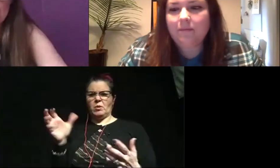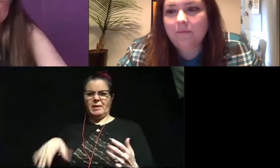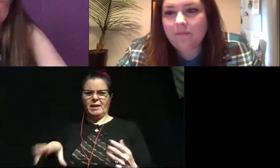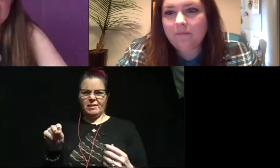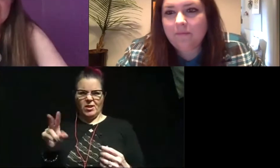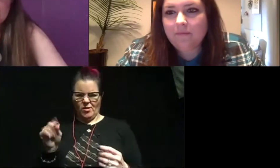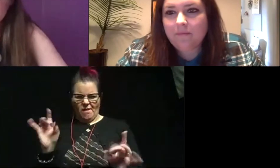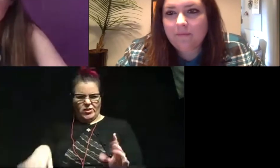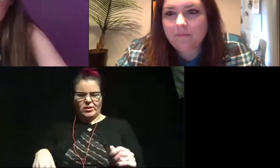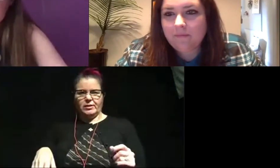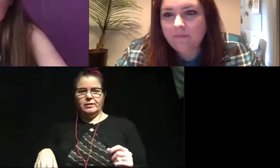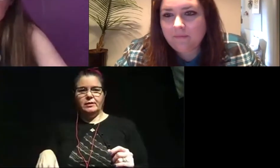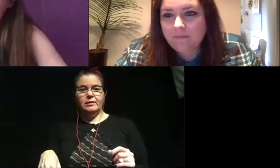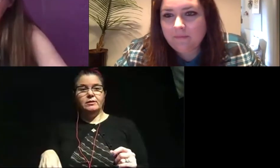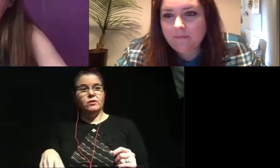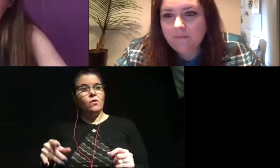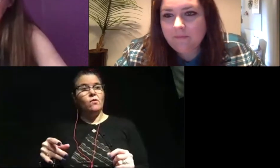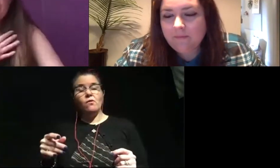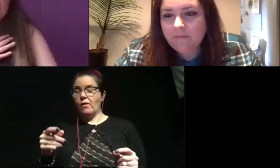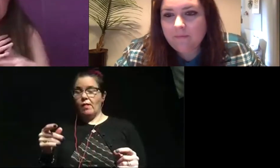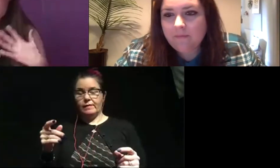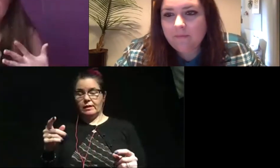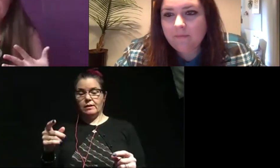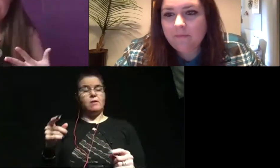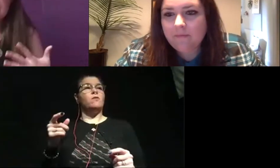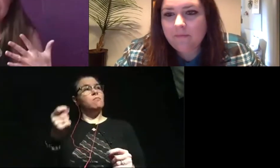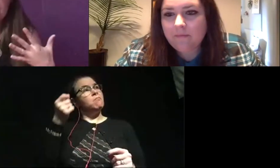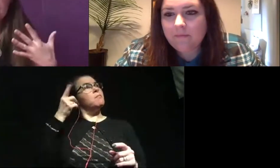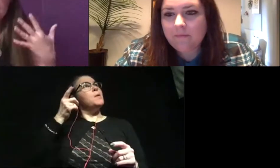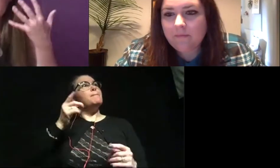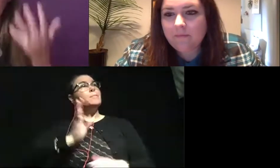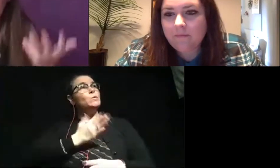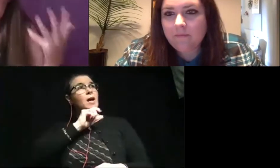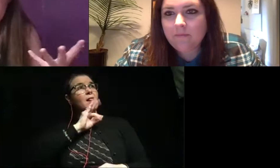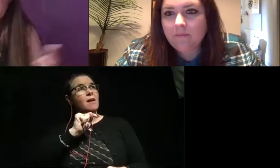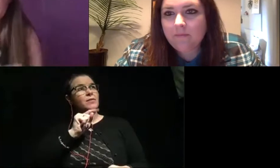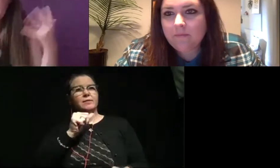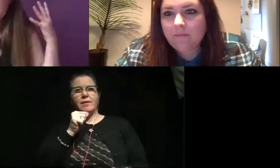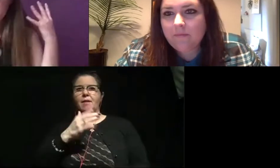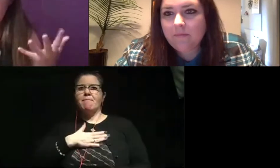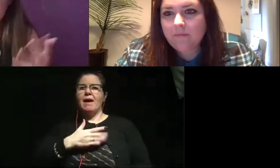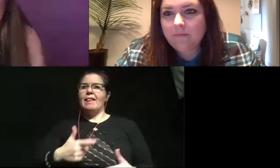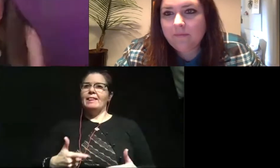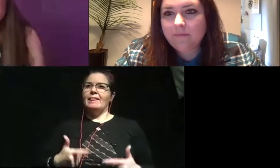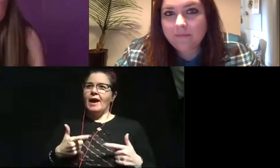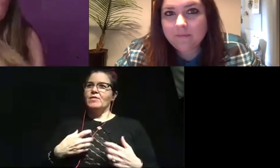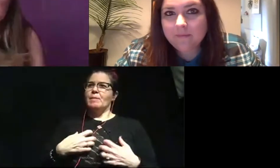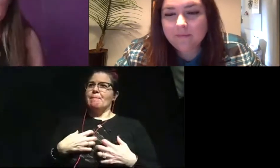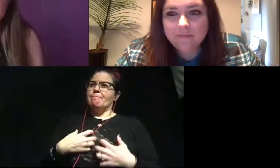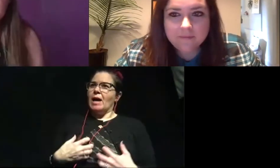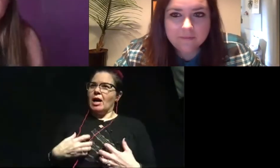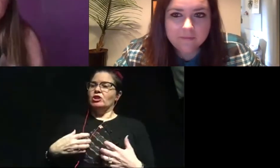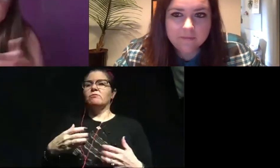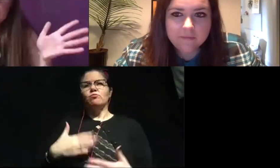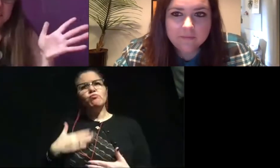That sounds terrible. And I was all of a sudden like, okay, music. I love it, but it's not my life passion. I love it as a hobby, but it's not what I want to do.